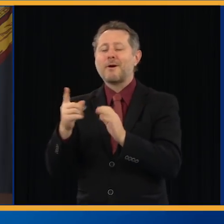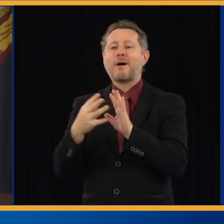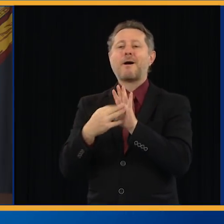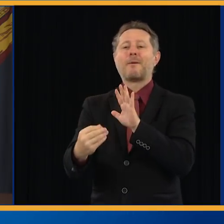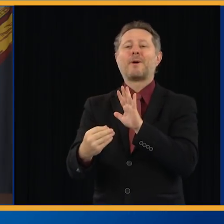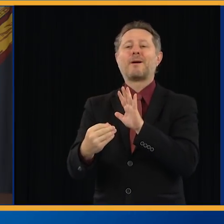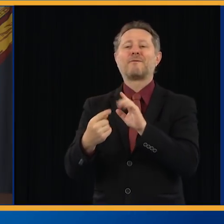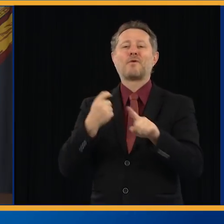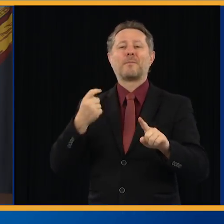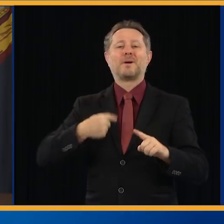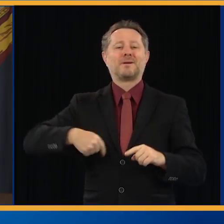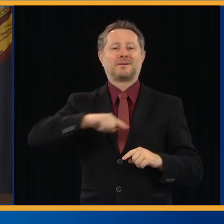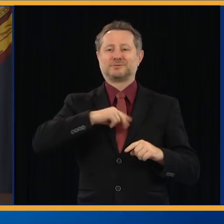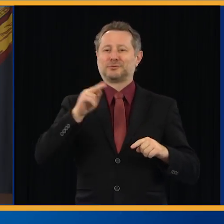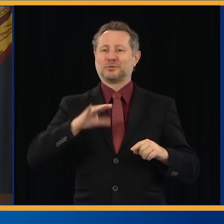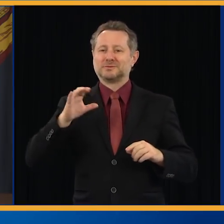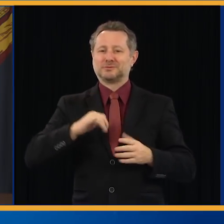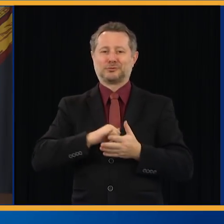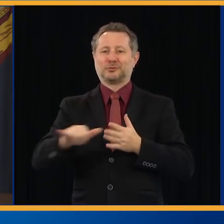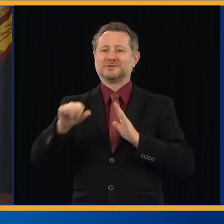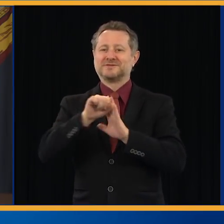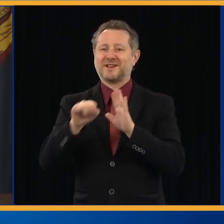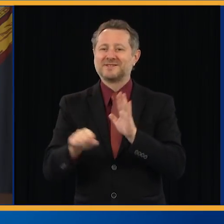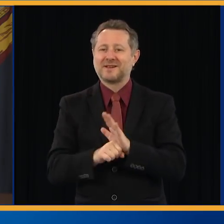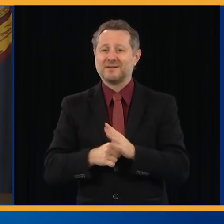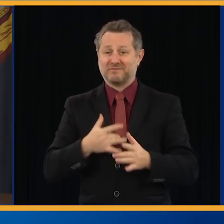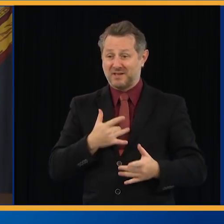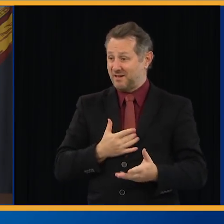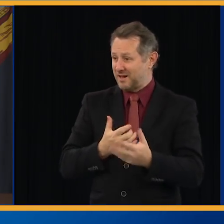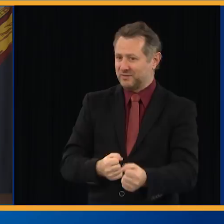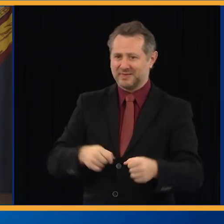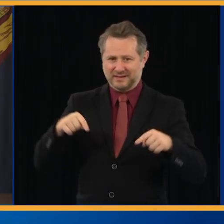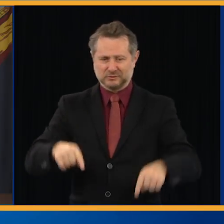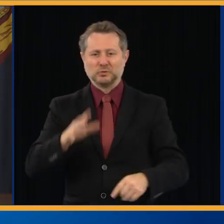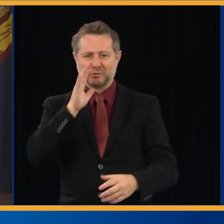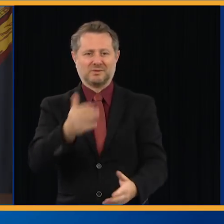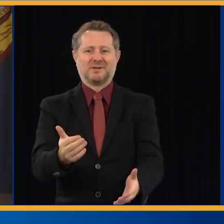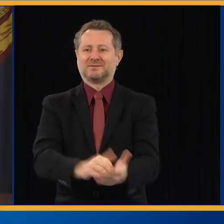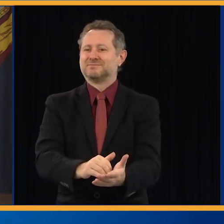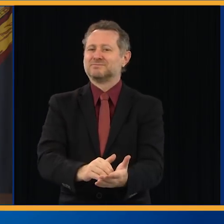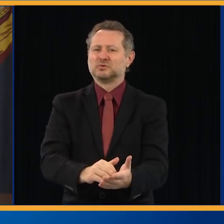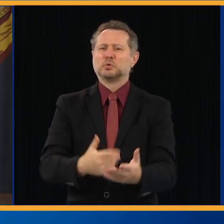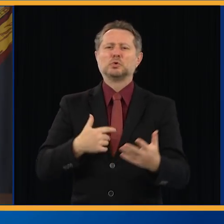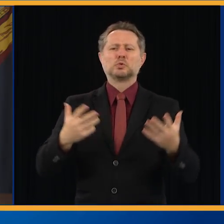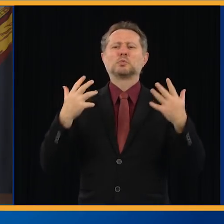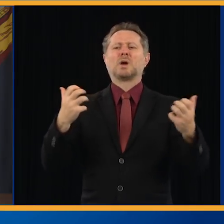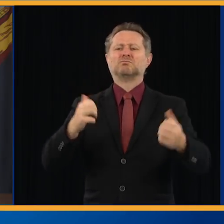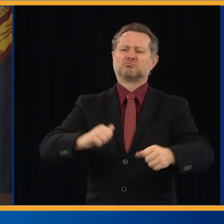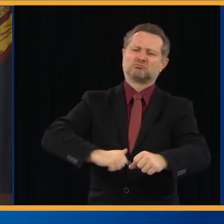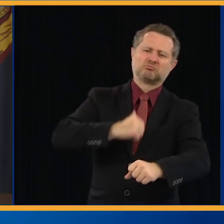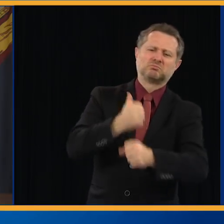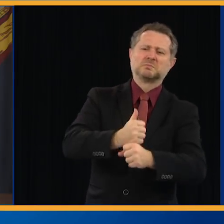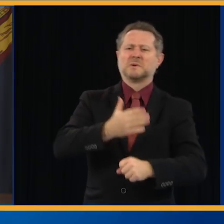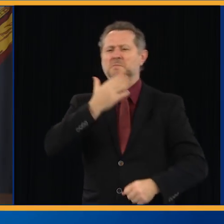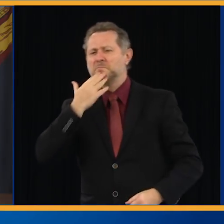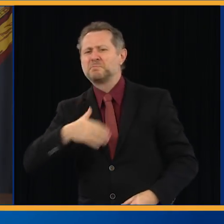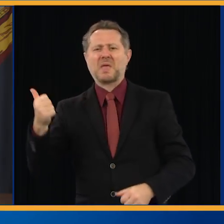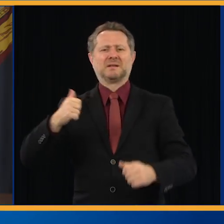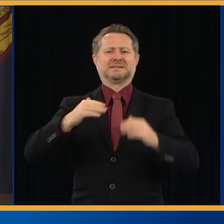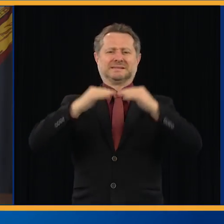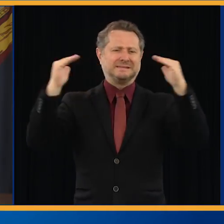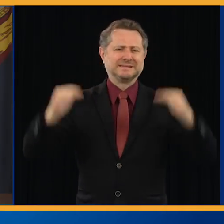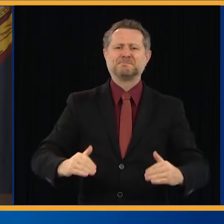I think this is going to be one of those examples. We want the best system that we can have to get New York open and to